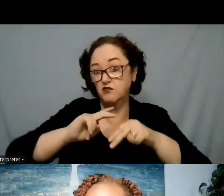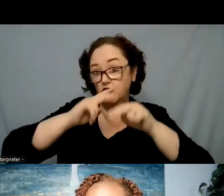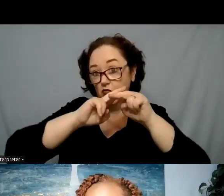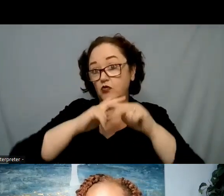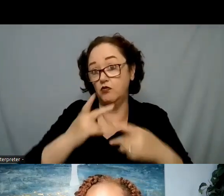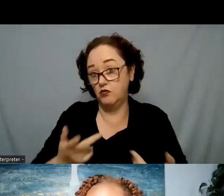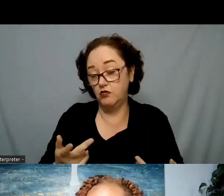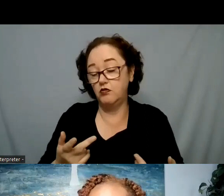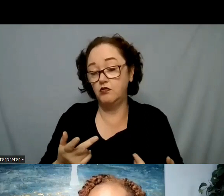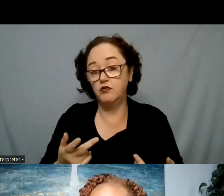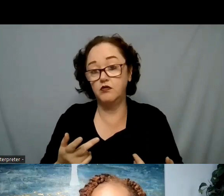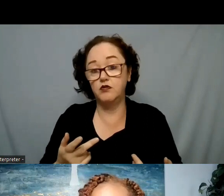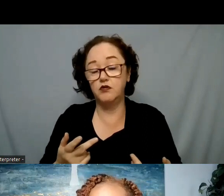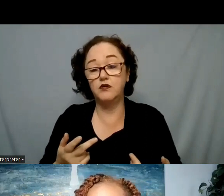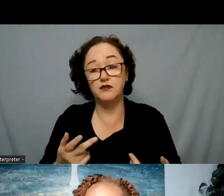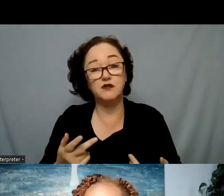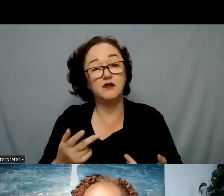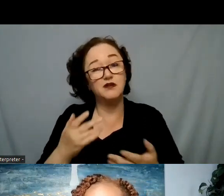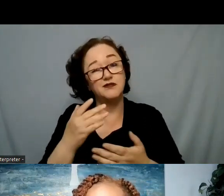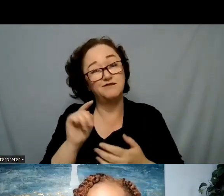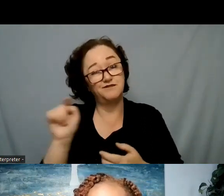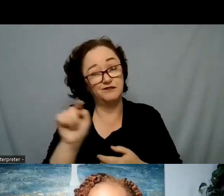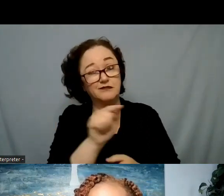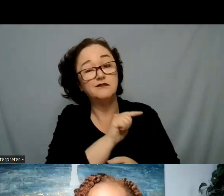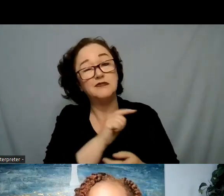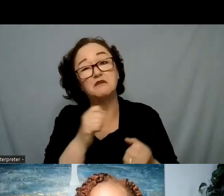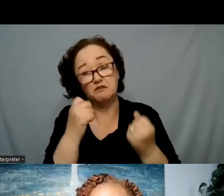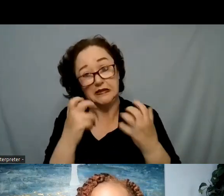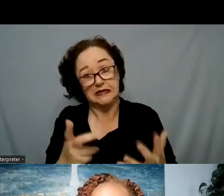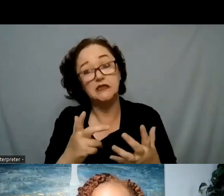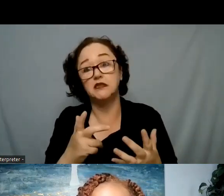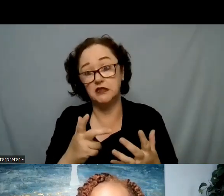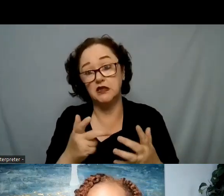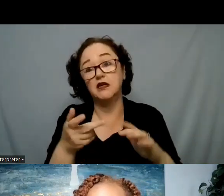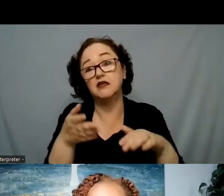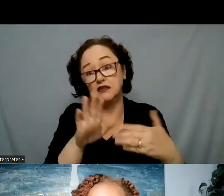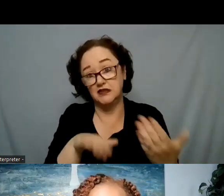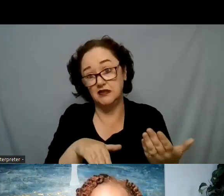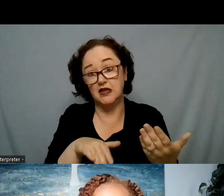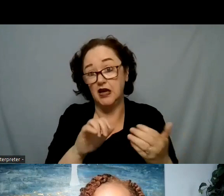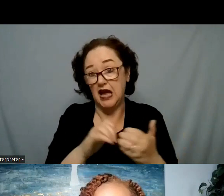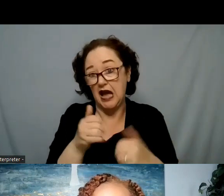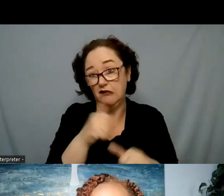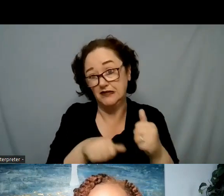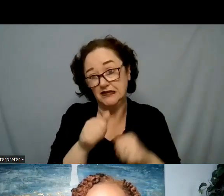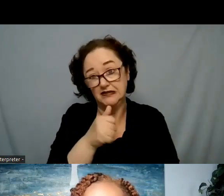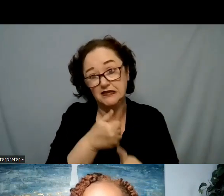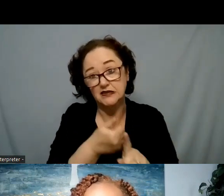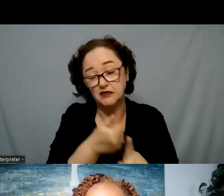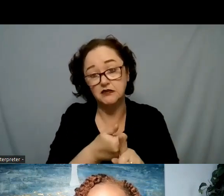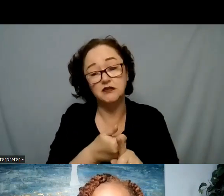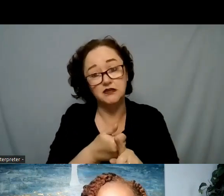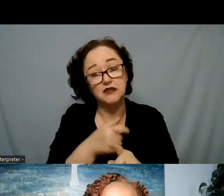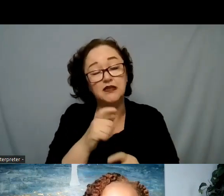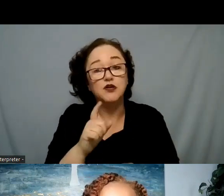they're actually dying by suicide and so we want to take these things seriously I work with parents